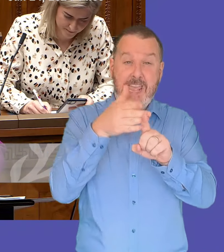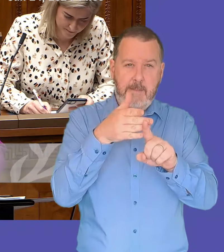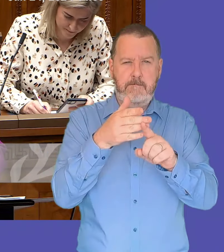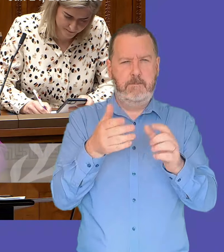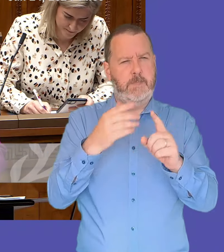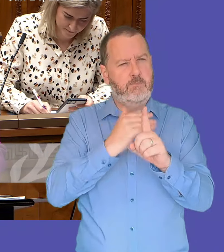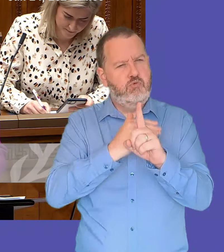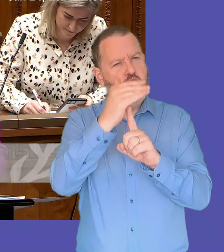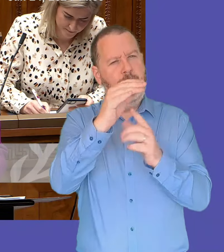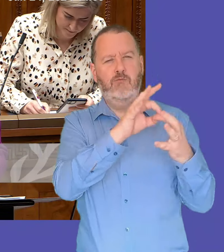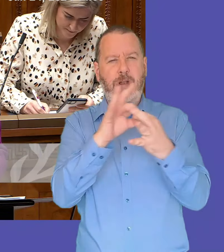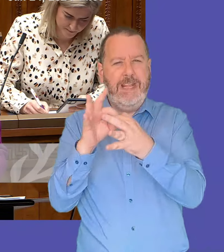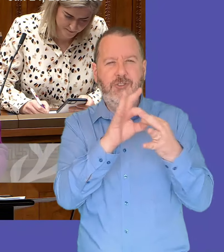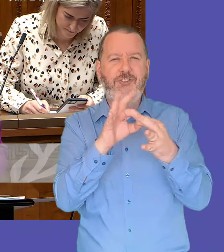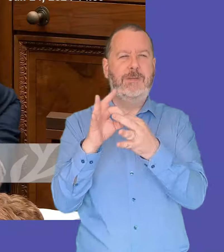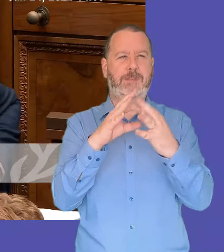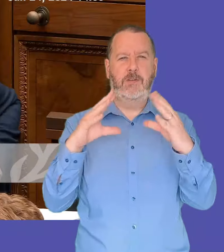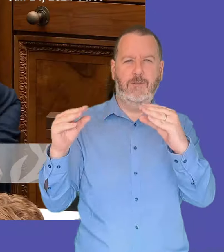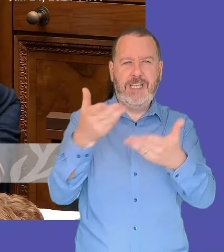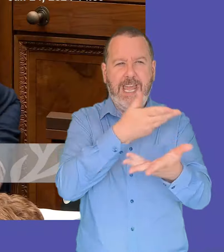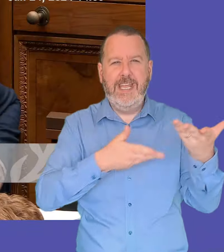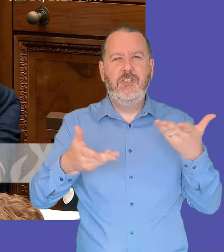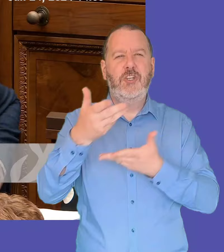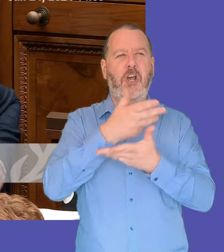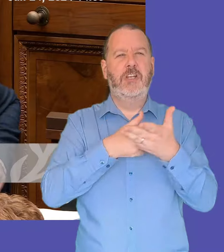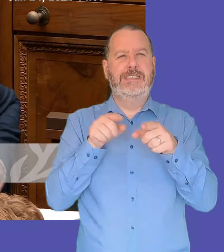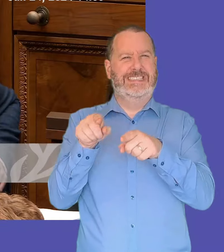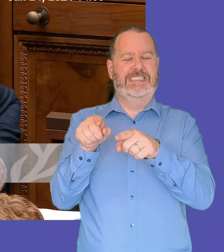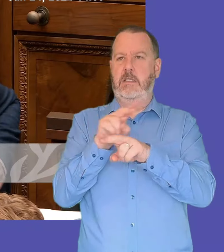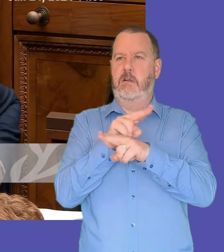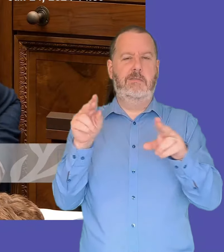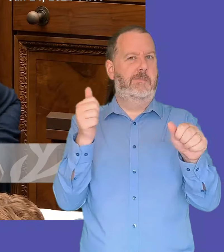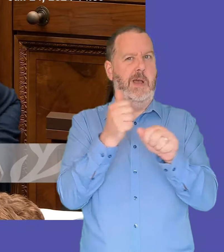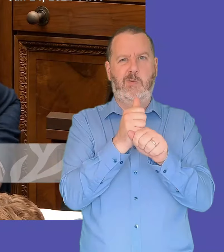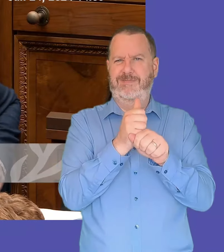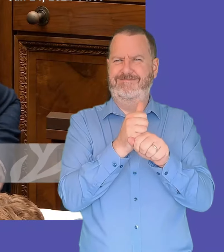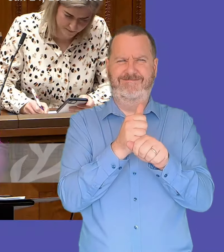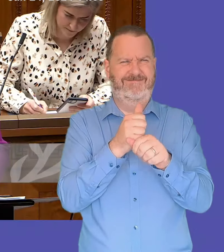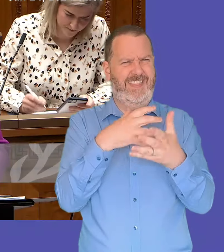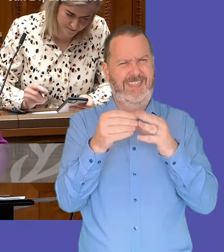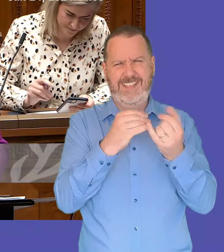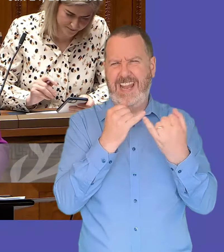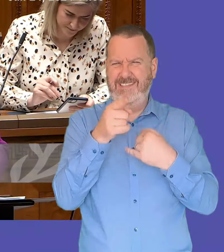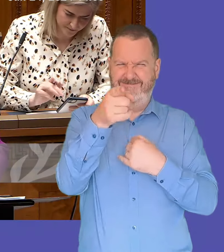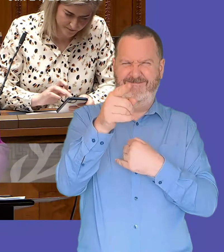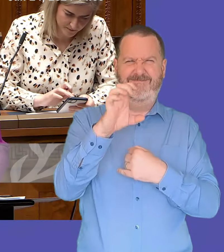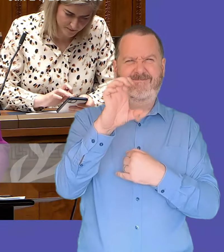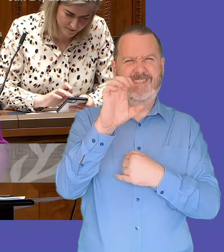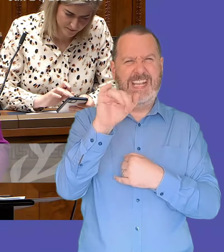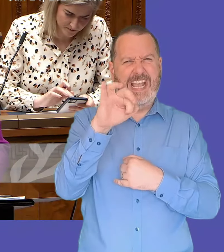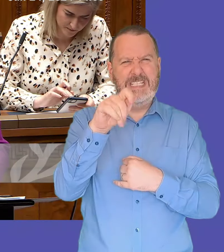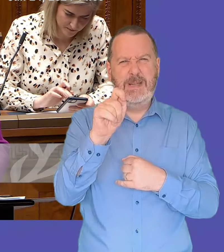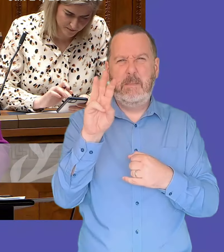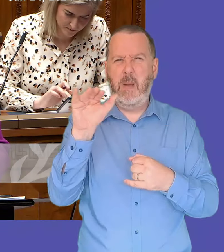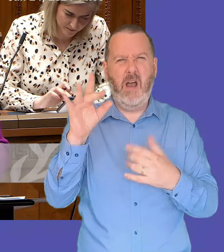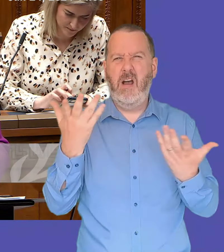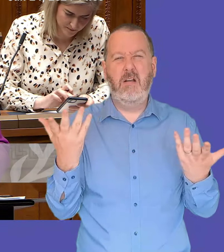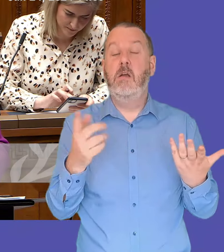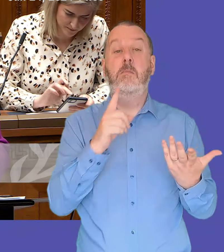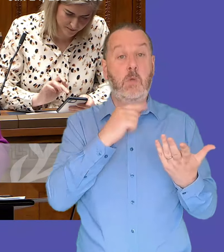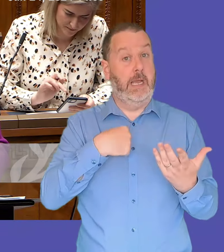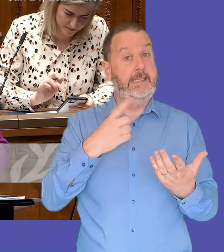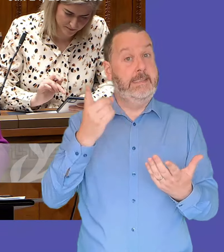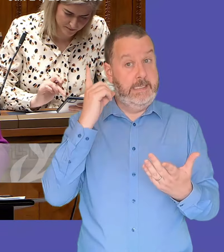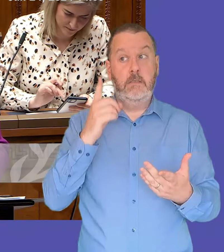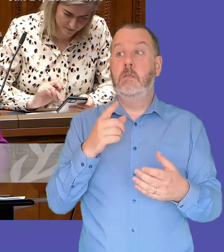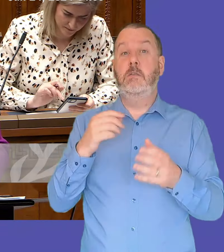so it's not to replicate any of the other structures that we have except the forum in which it would be raised but i can assure you that at every opportunity that i've had i've raised this